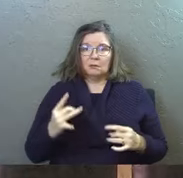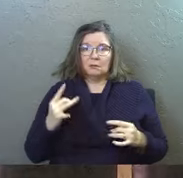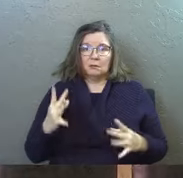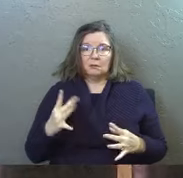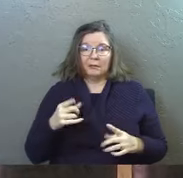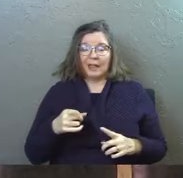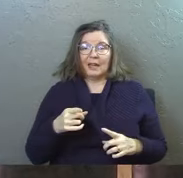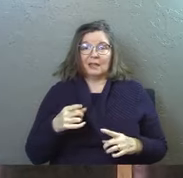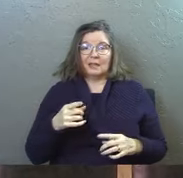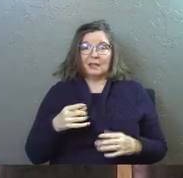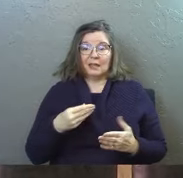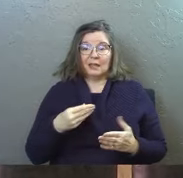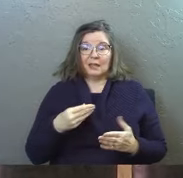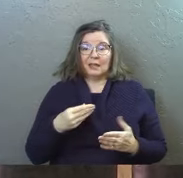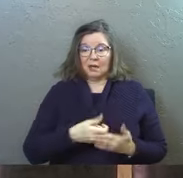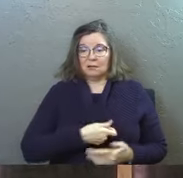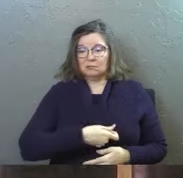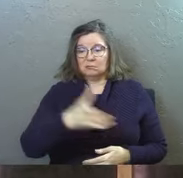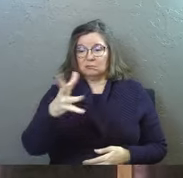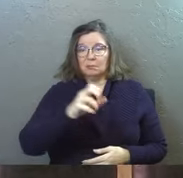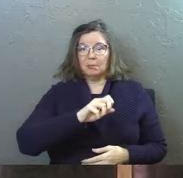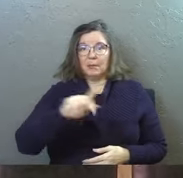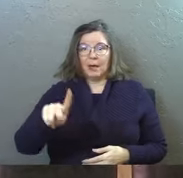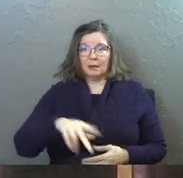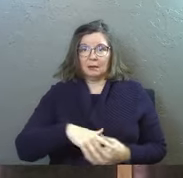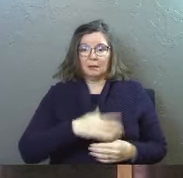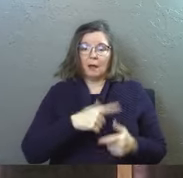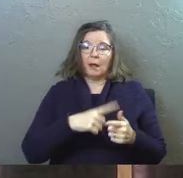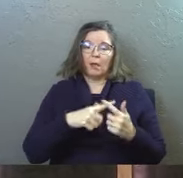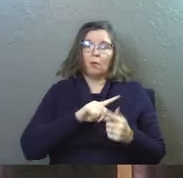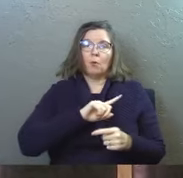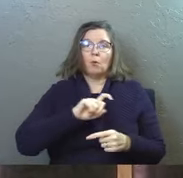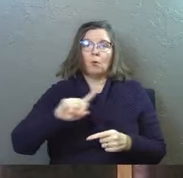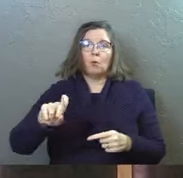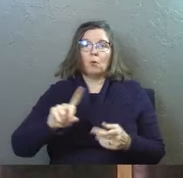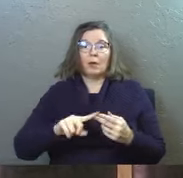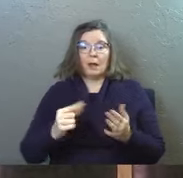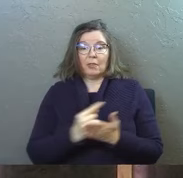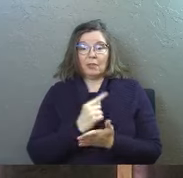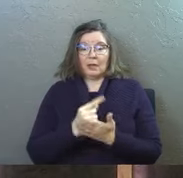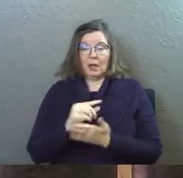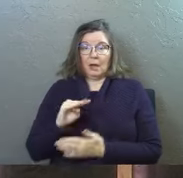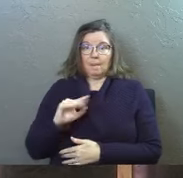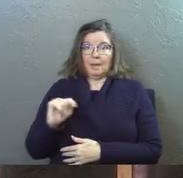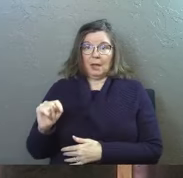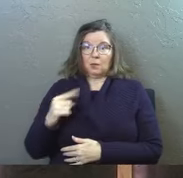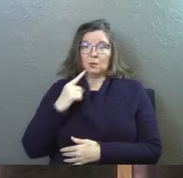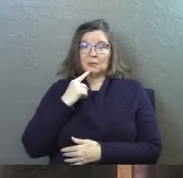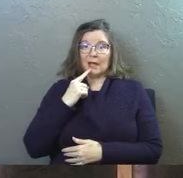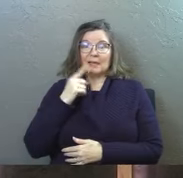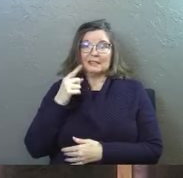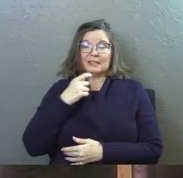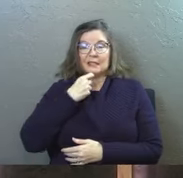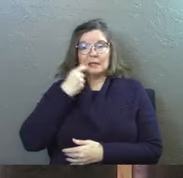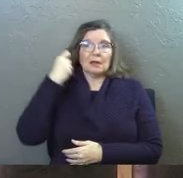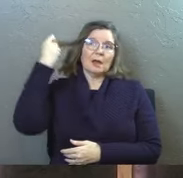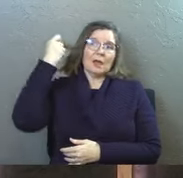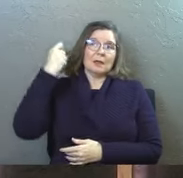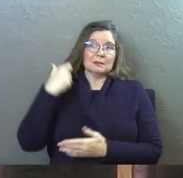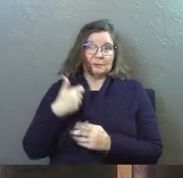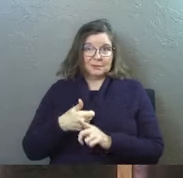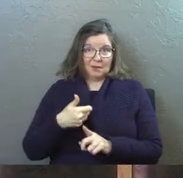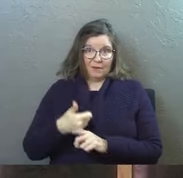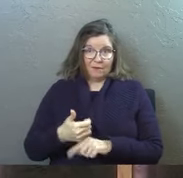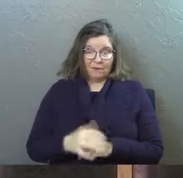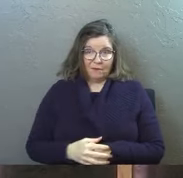that he gives the money back. And then he goes and the Gospel of Matthew says he hanged himself.